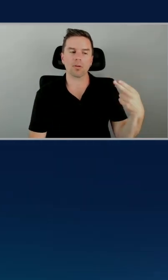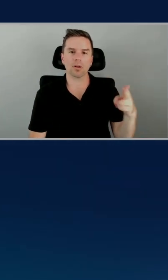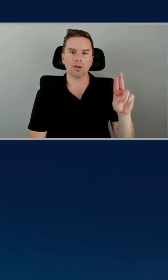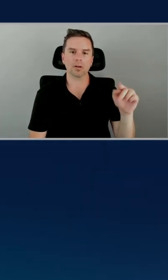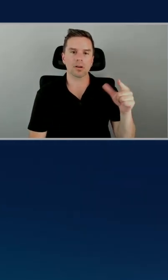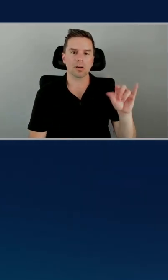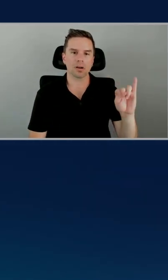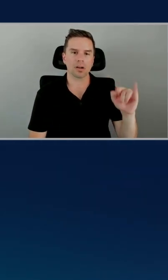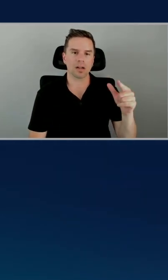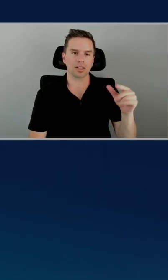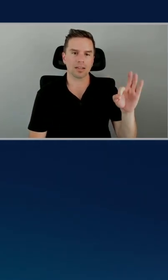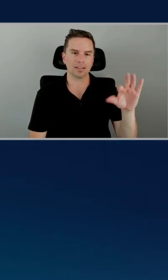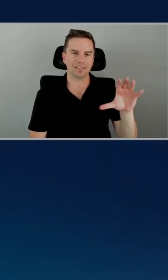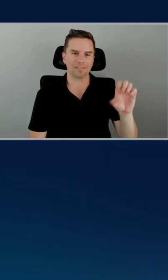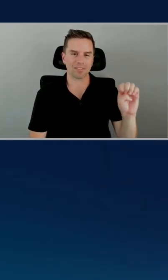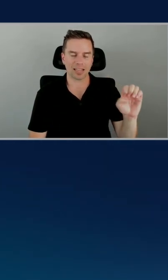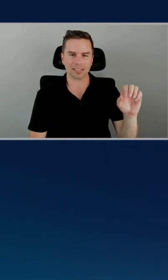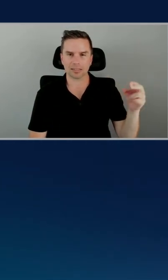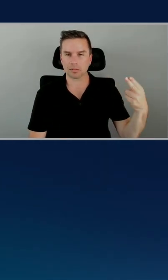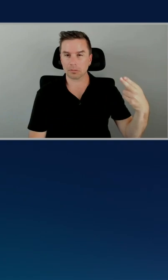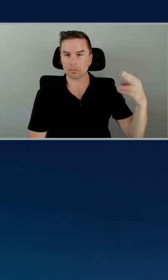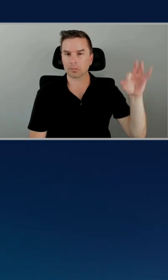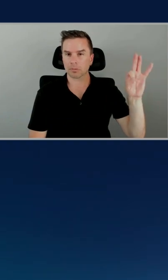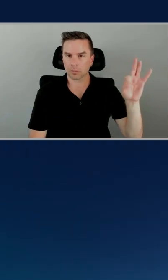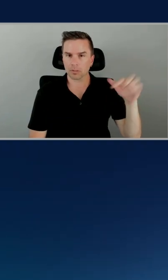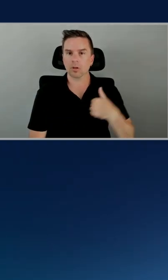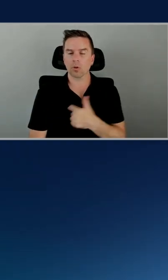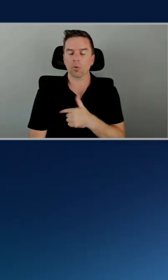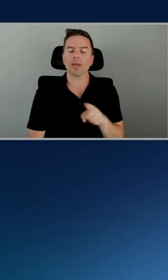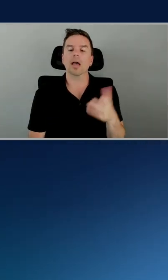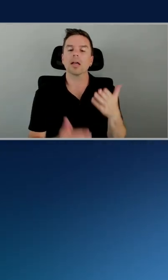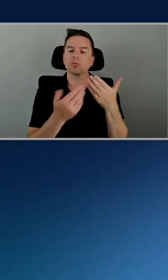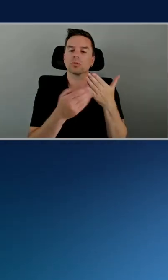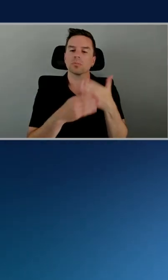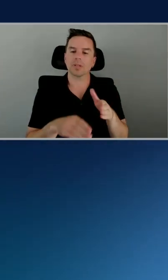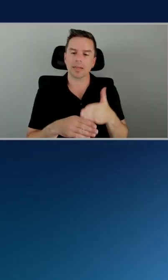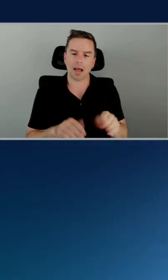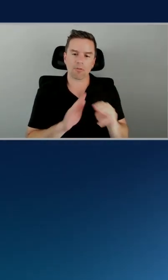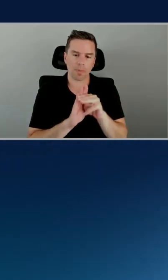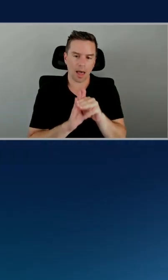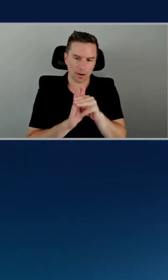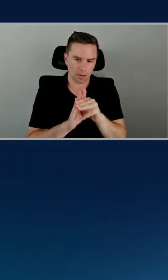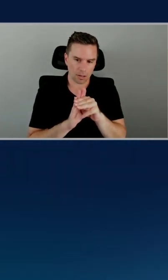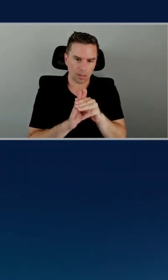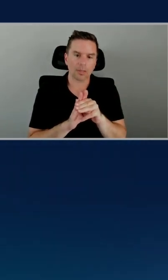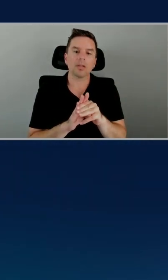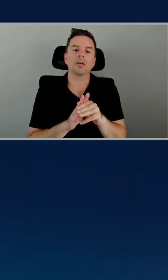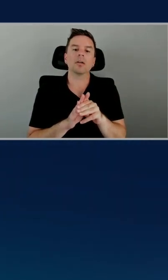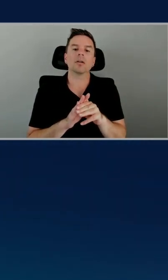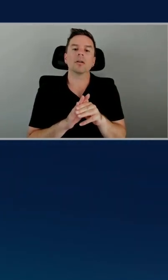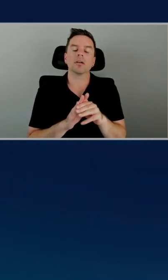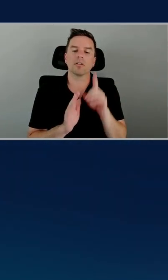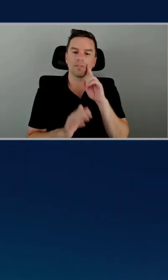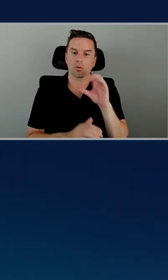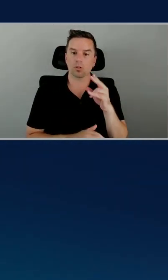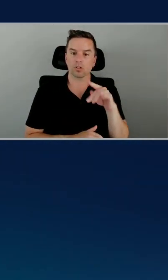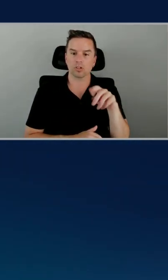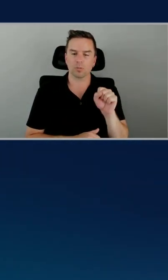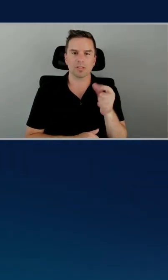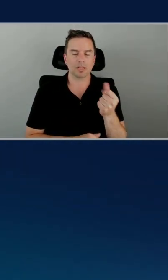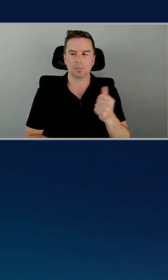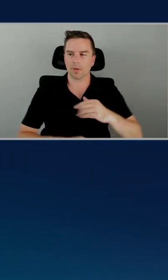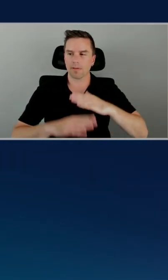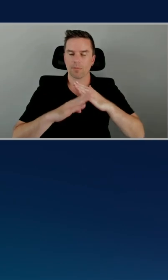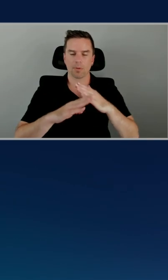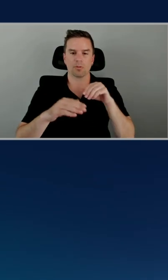had to sort of split the model and compile down certain parts of it to actually run on the chips. And so there's a little bit of a barrier to entry, but now that's been